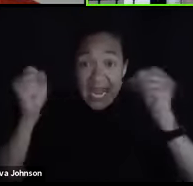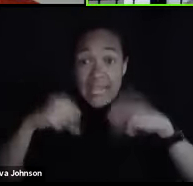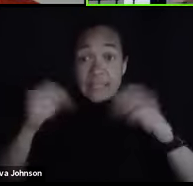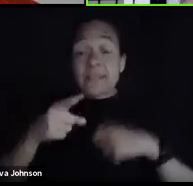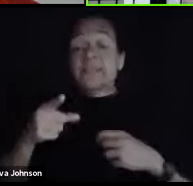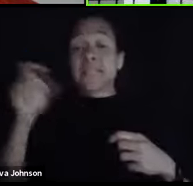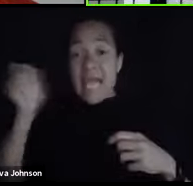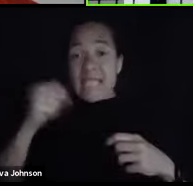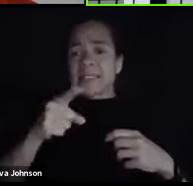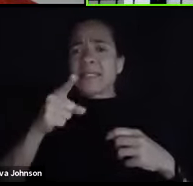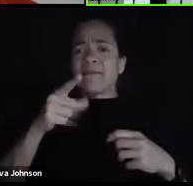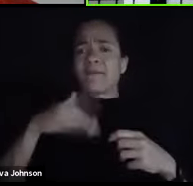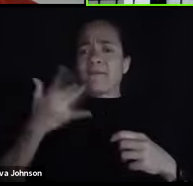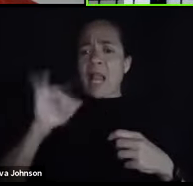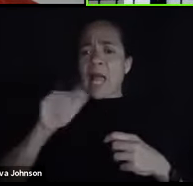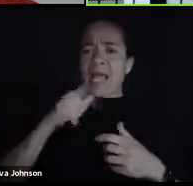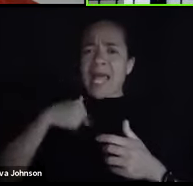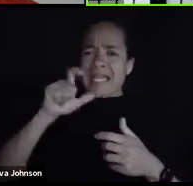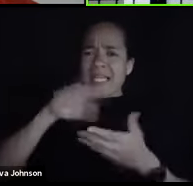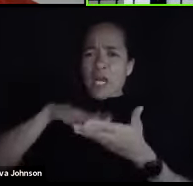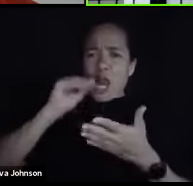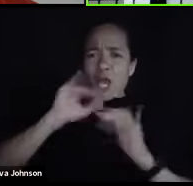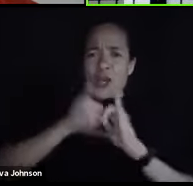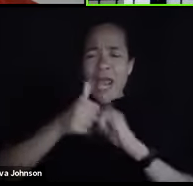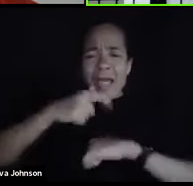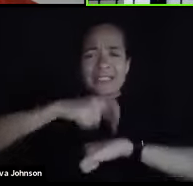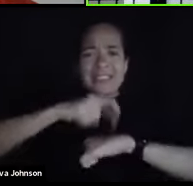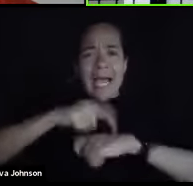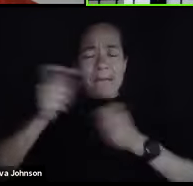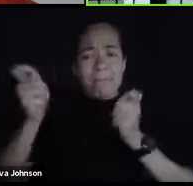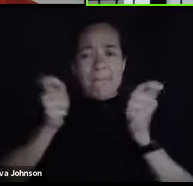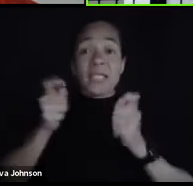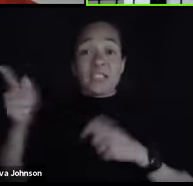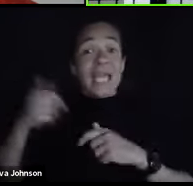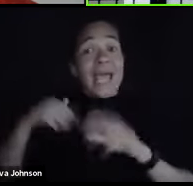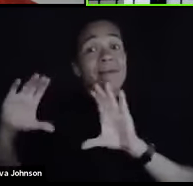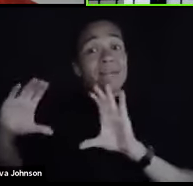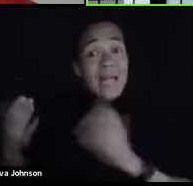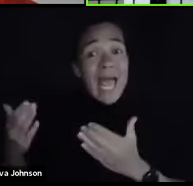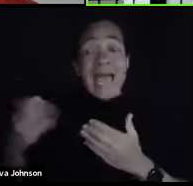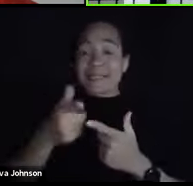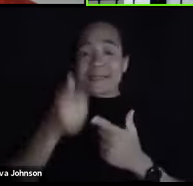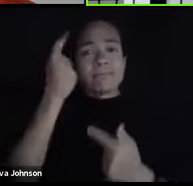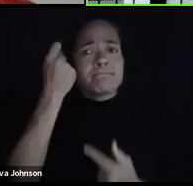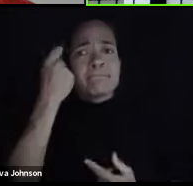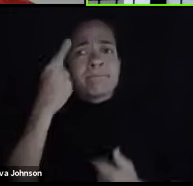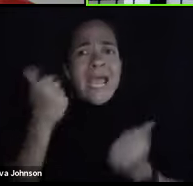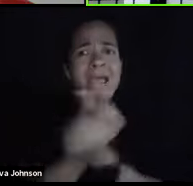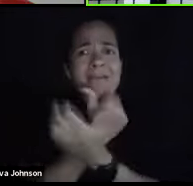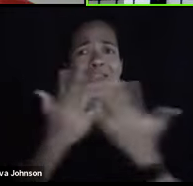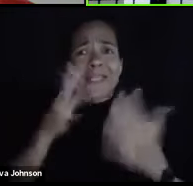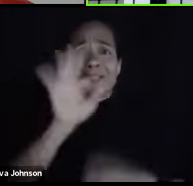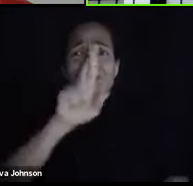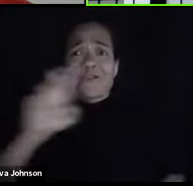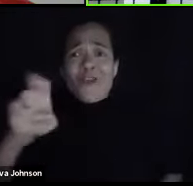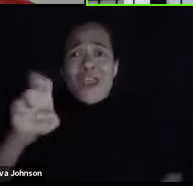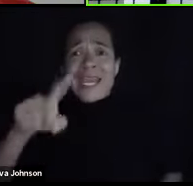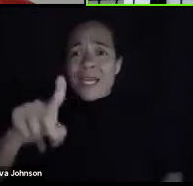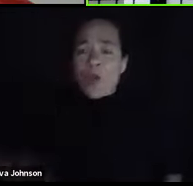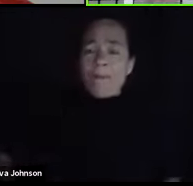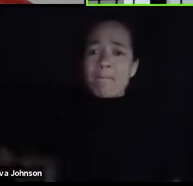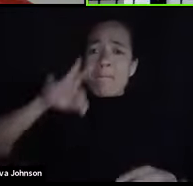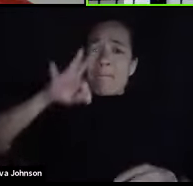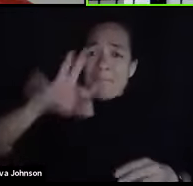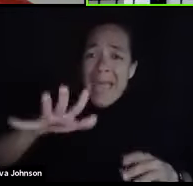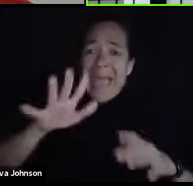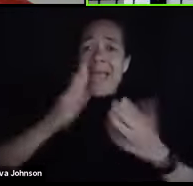I've got to learn how to do time management, they do courses on time, and all of this is free. You don't pay a penny for any of this.